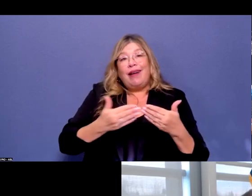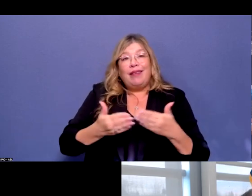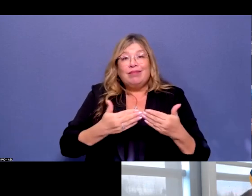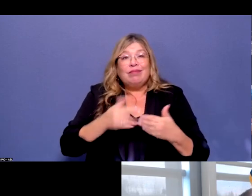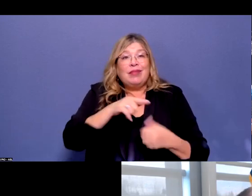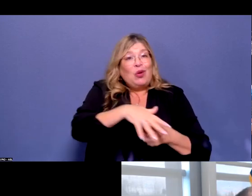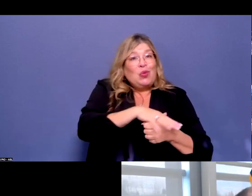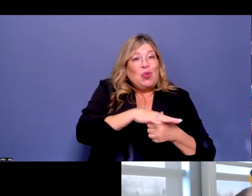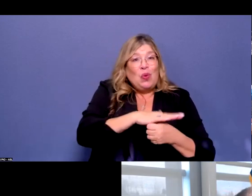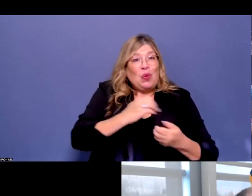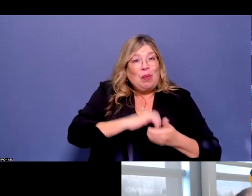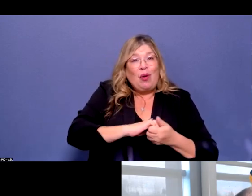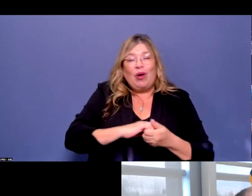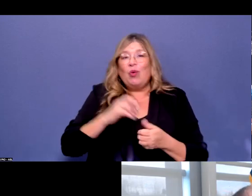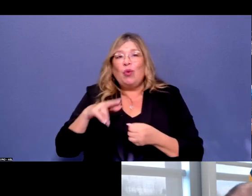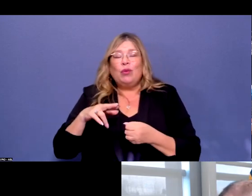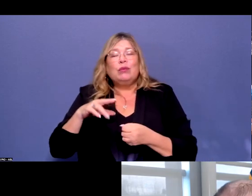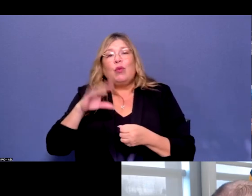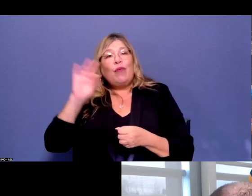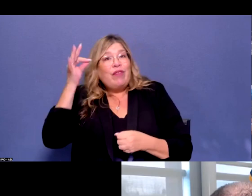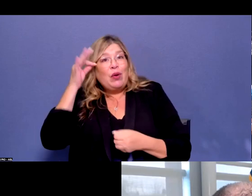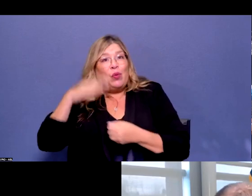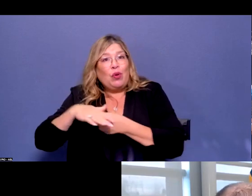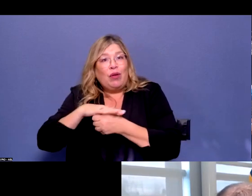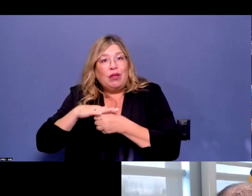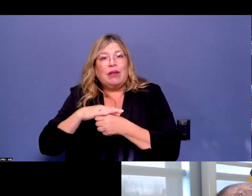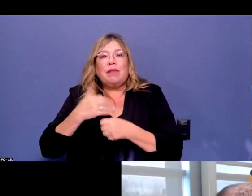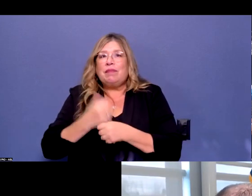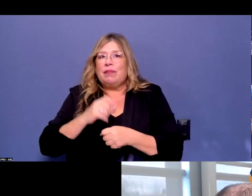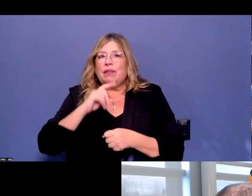federal level, to ensure a unified response.